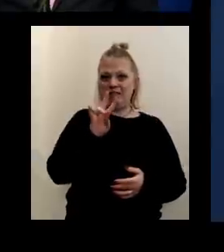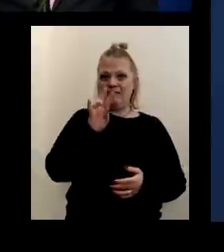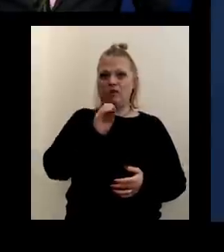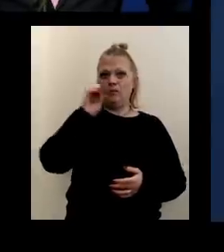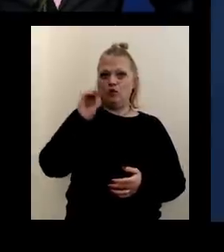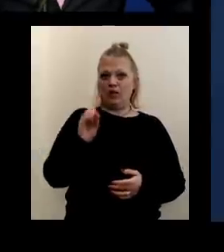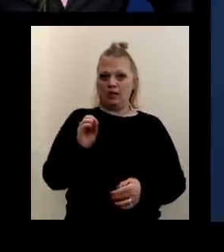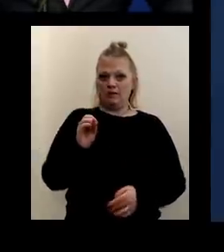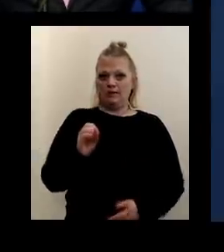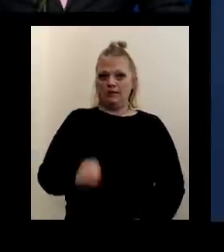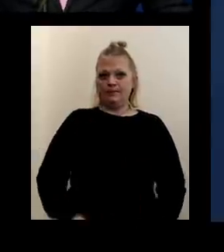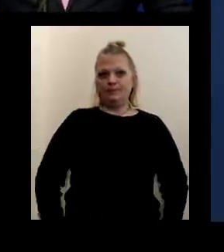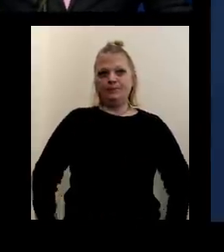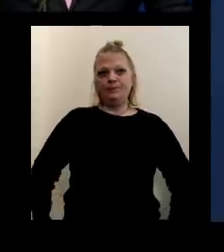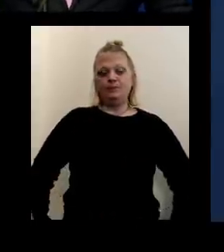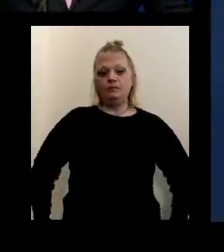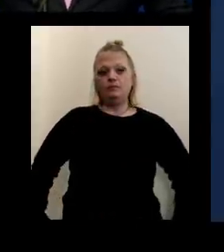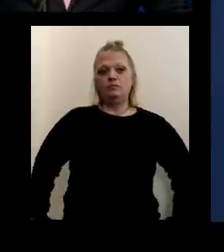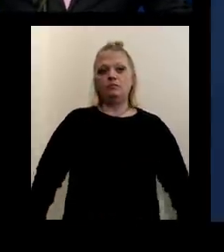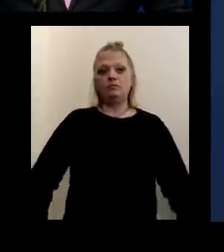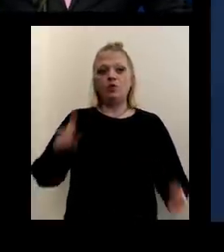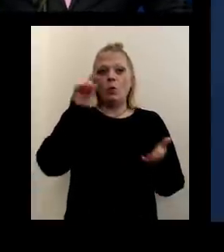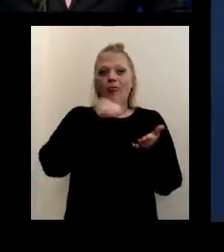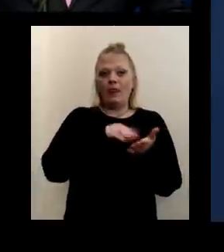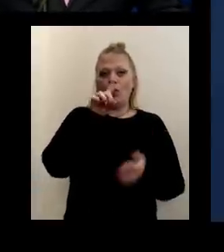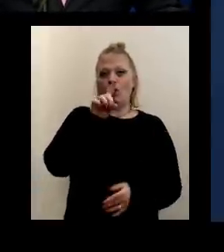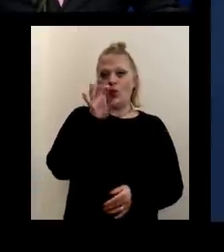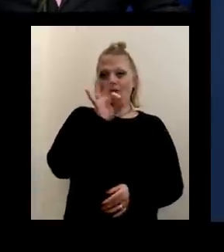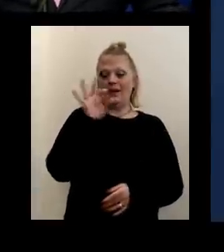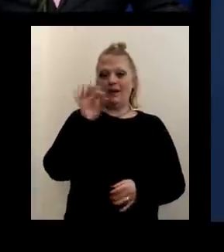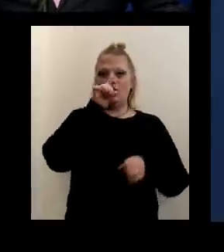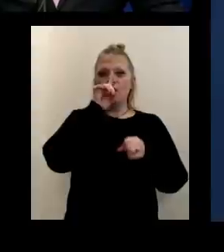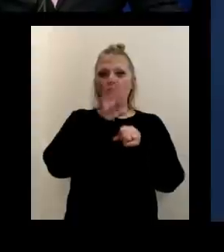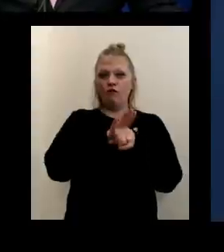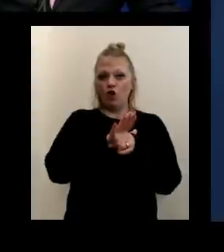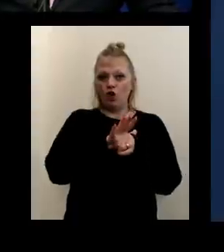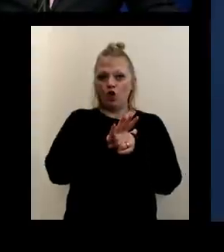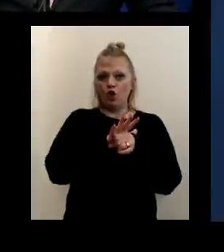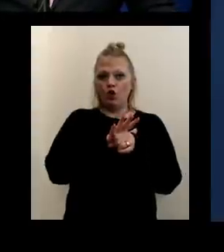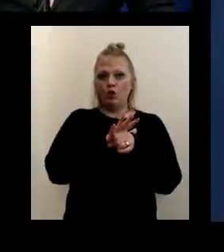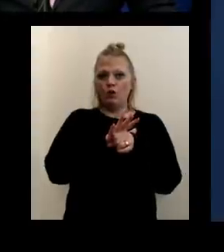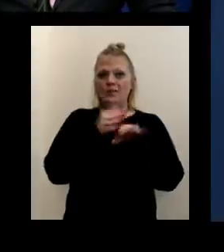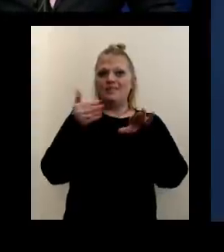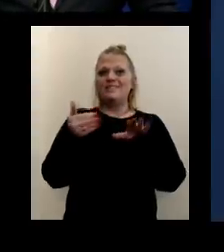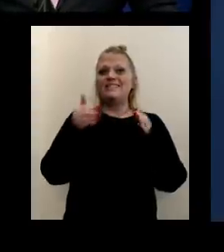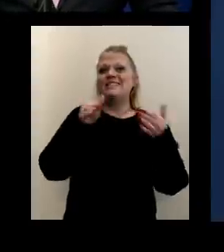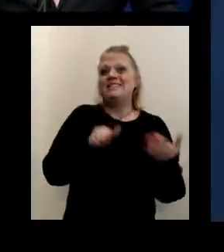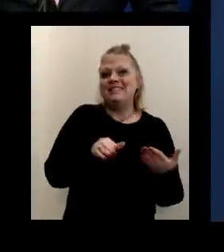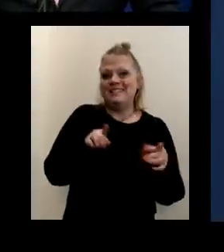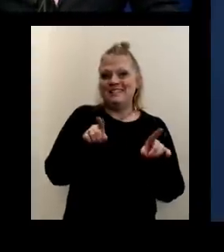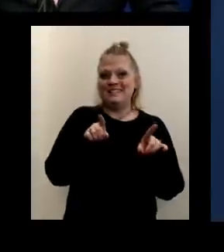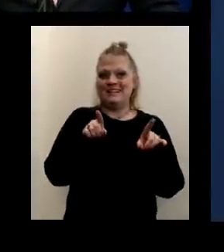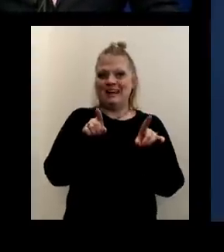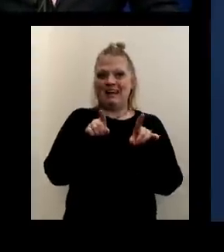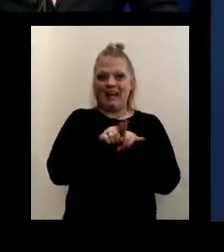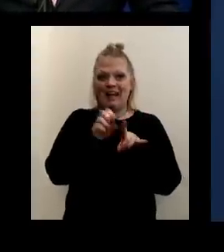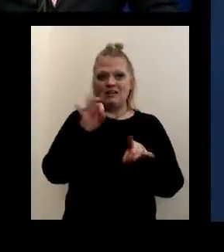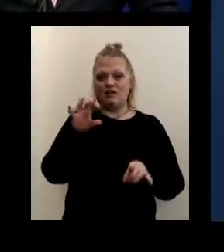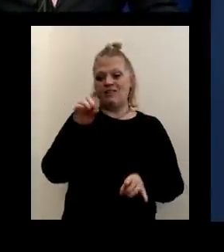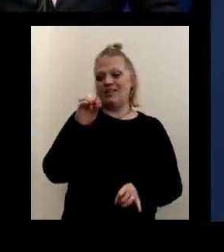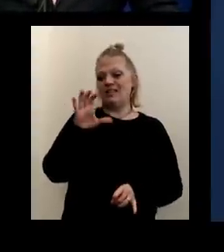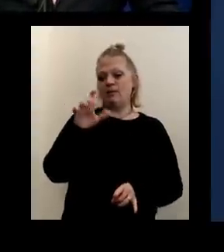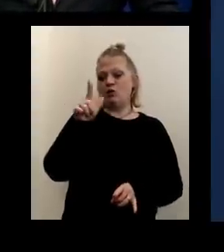There were 1,199 confirmed deceased as of December 29th. We should